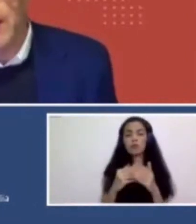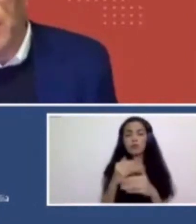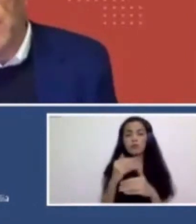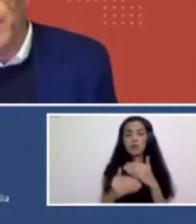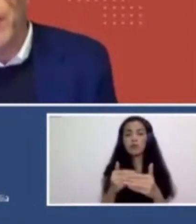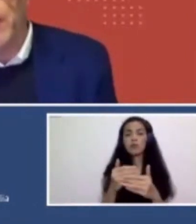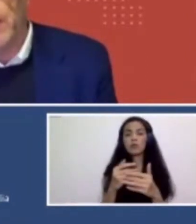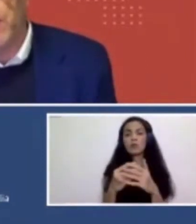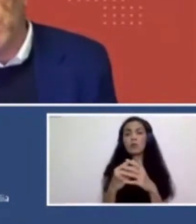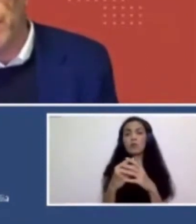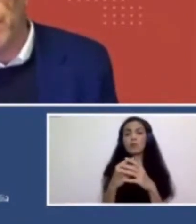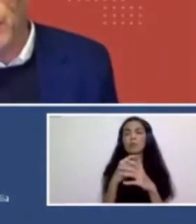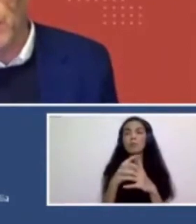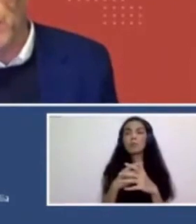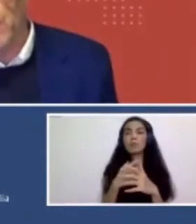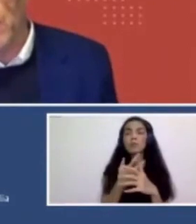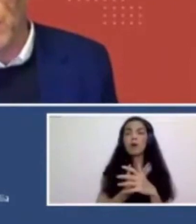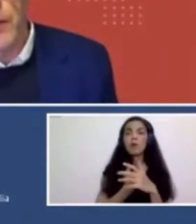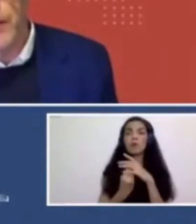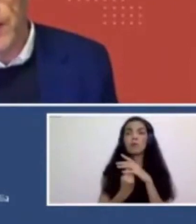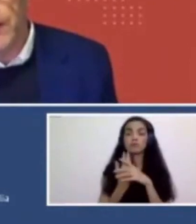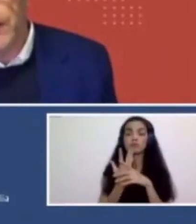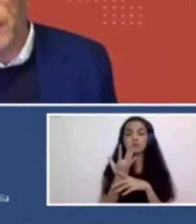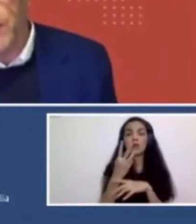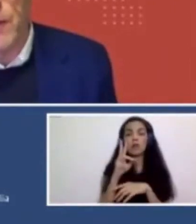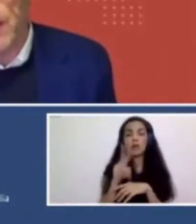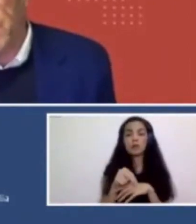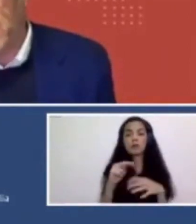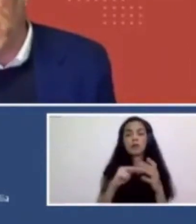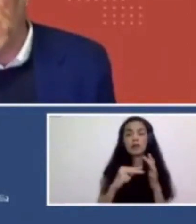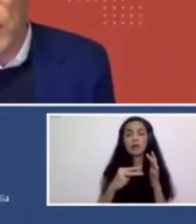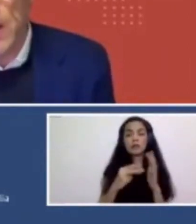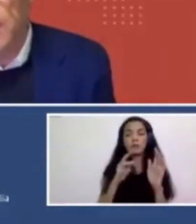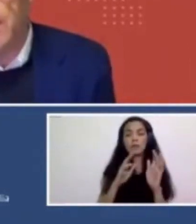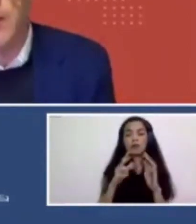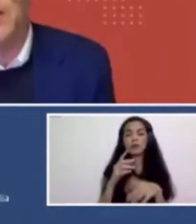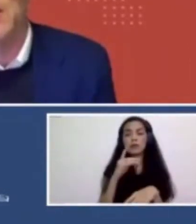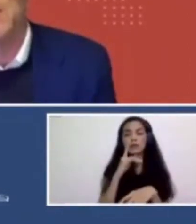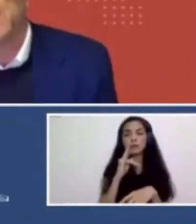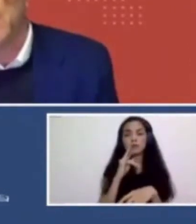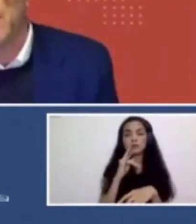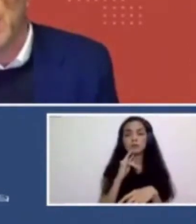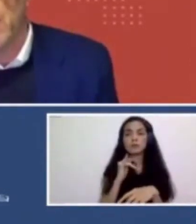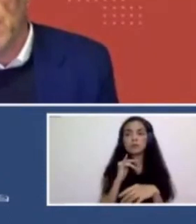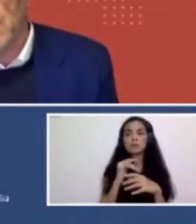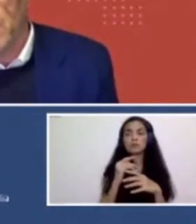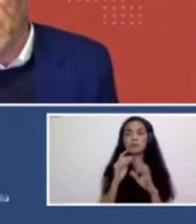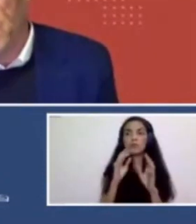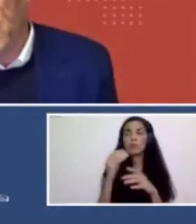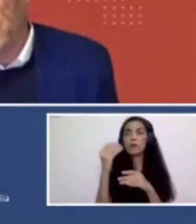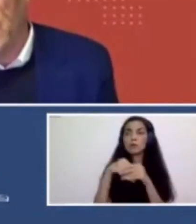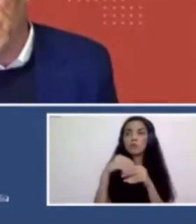inviting other people in. So we've, you know, uh, we've invited lots of artists in who are not part of academia. Um, excellent